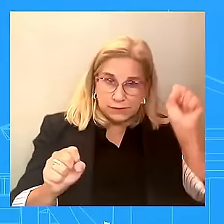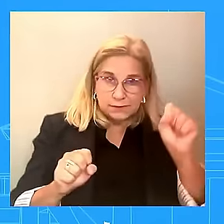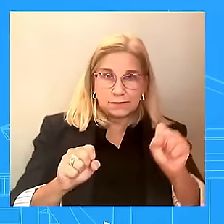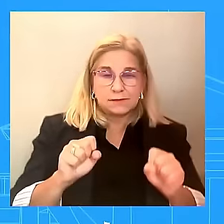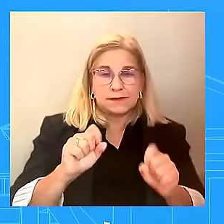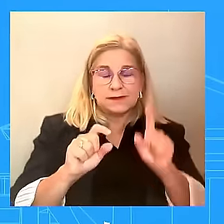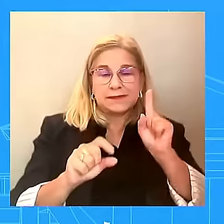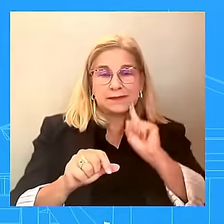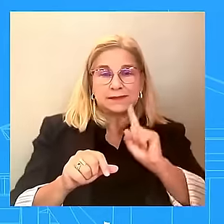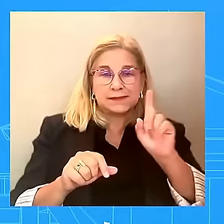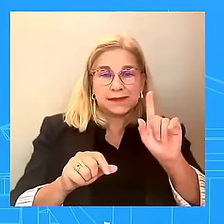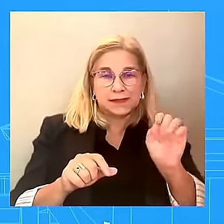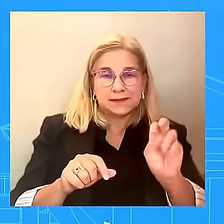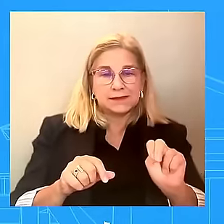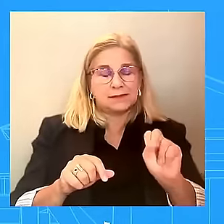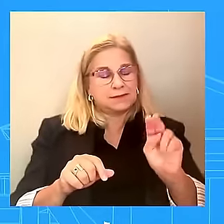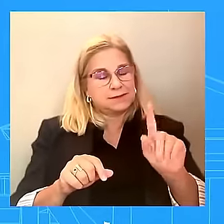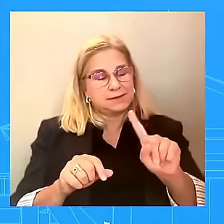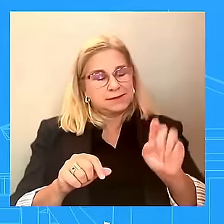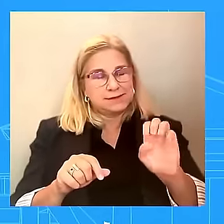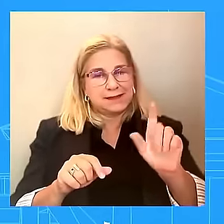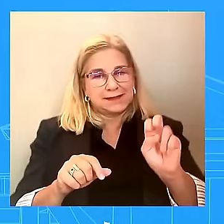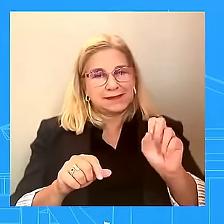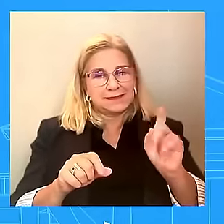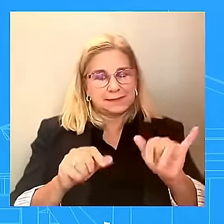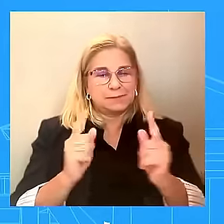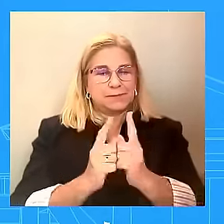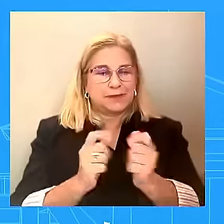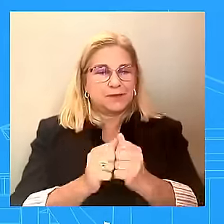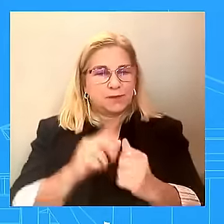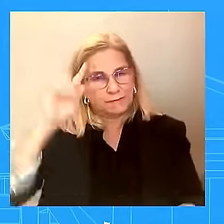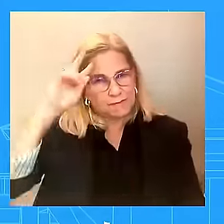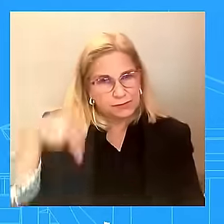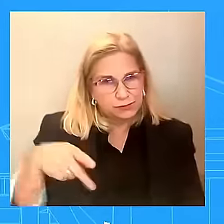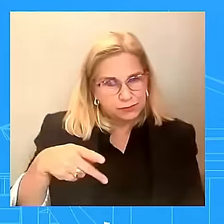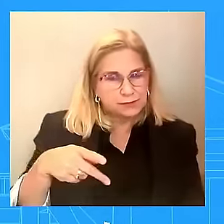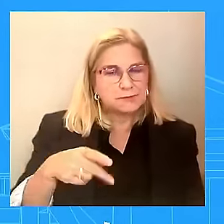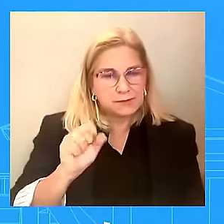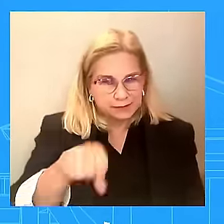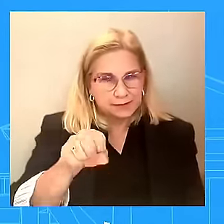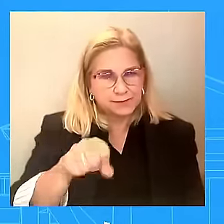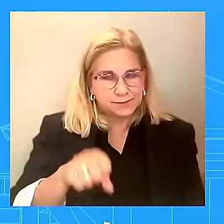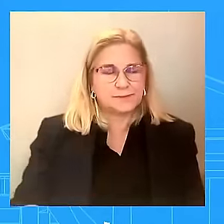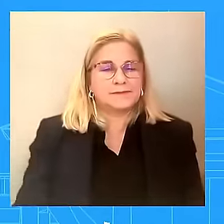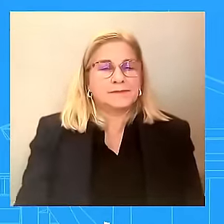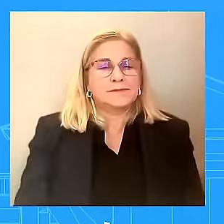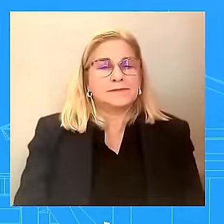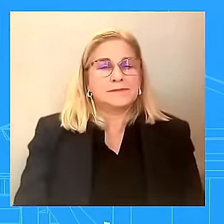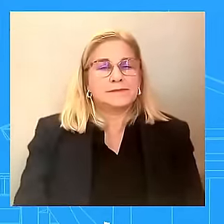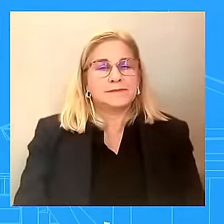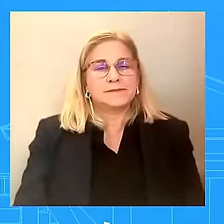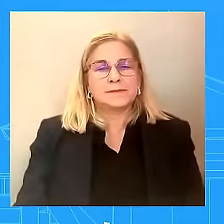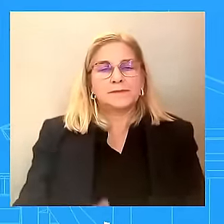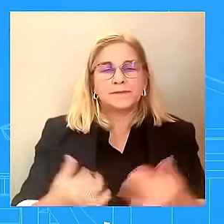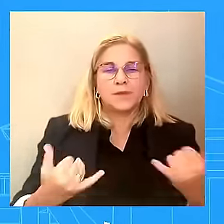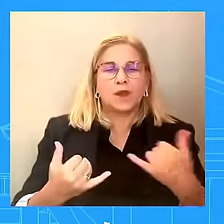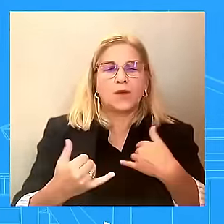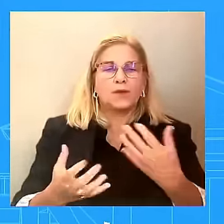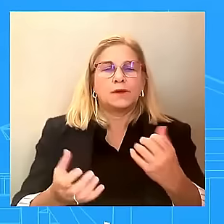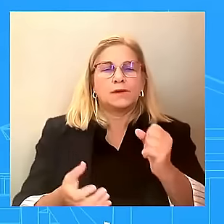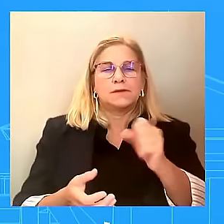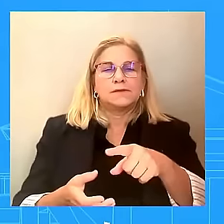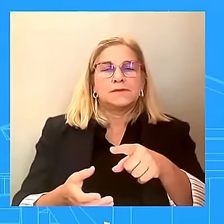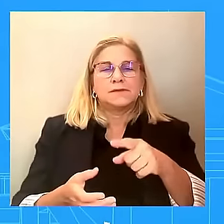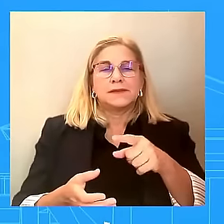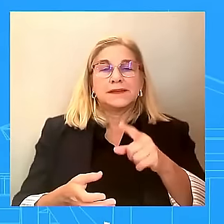critics have said that Zelensky's trip to Pennsylvania was a political stunt. Did the administration communicate